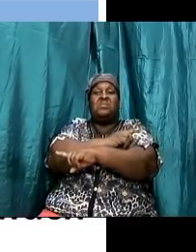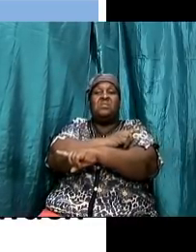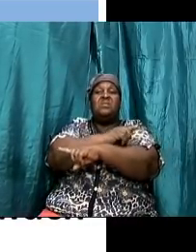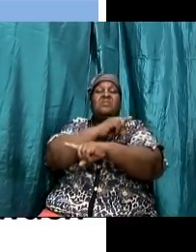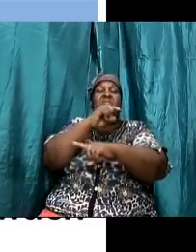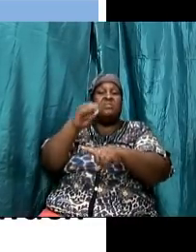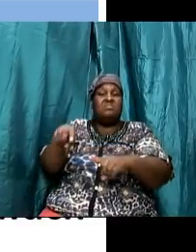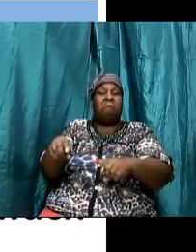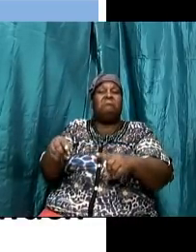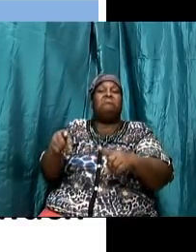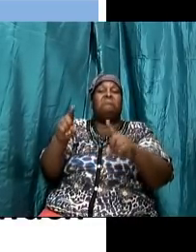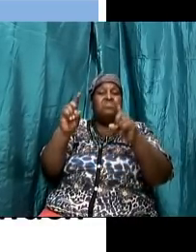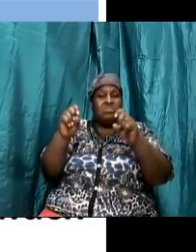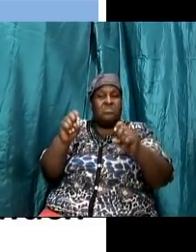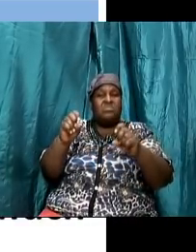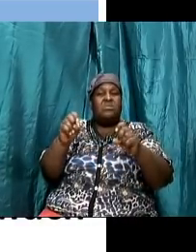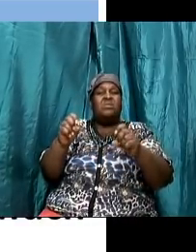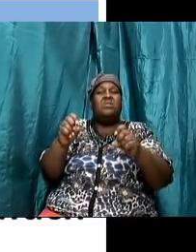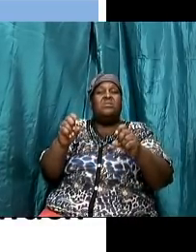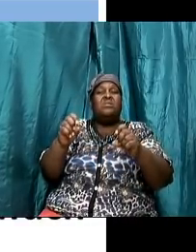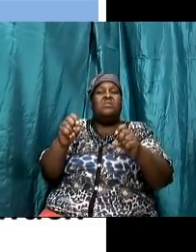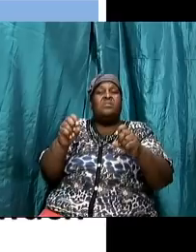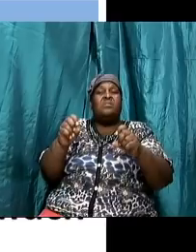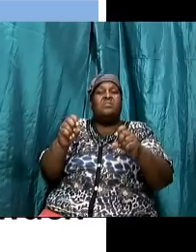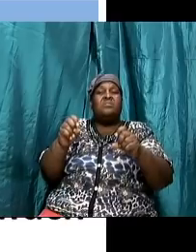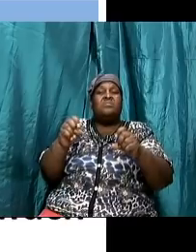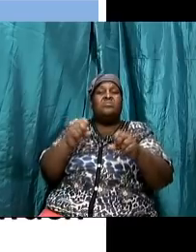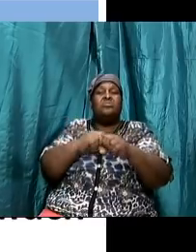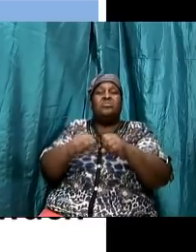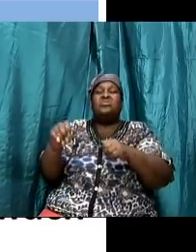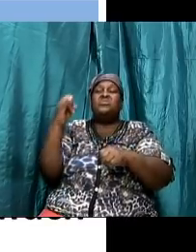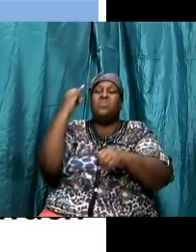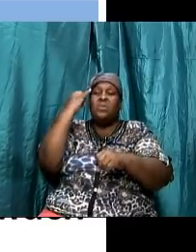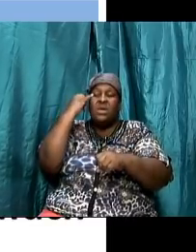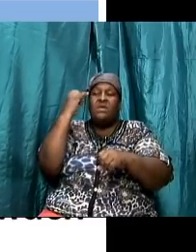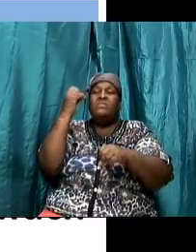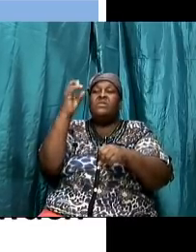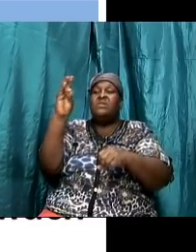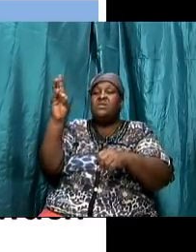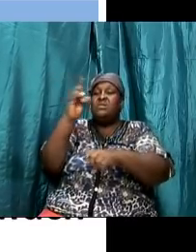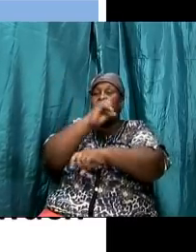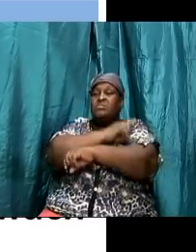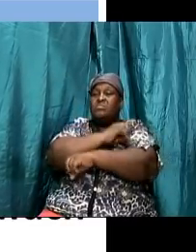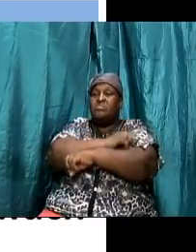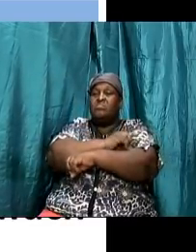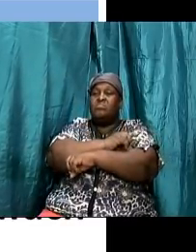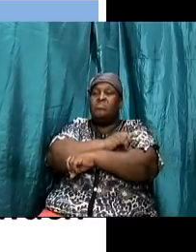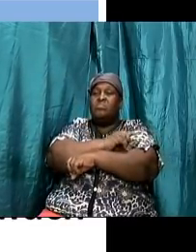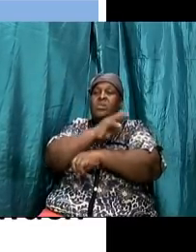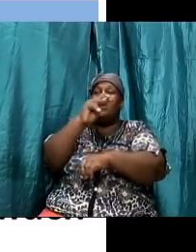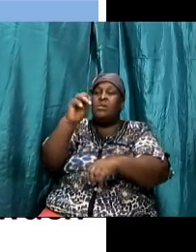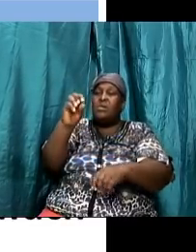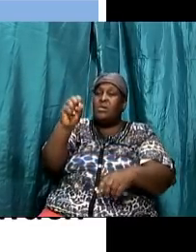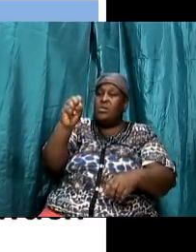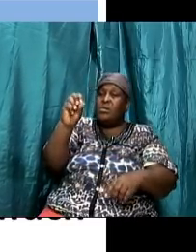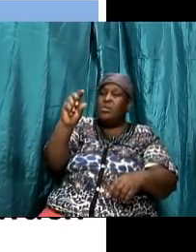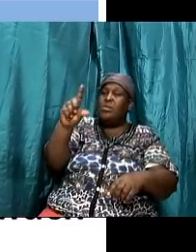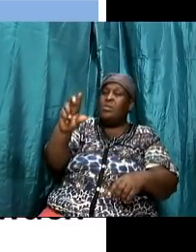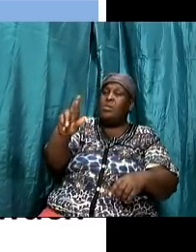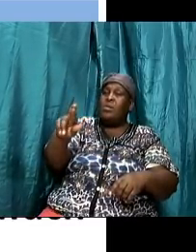so if the sabbath was a moral absolute then it would have included everybody